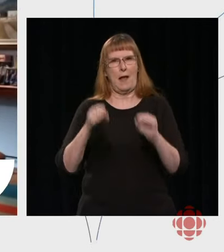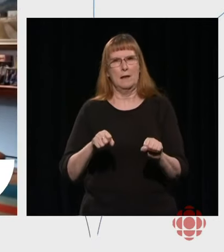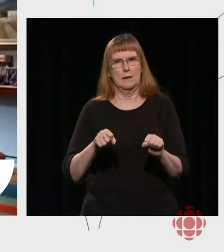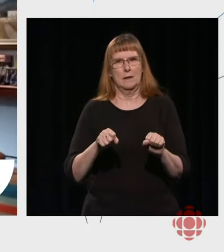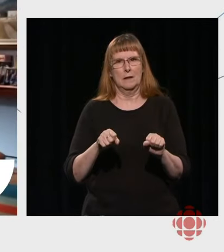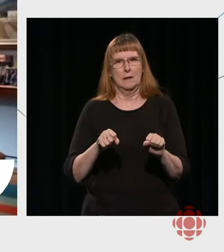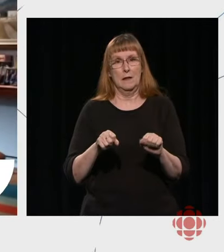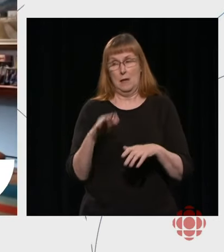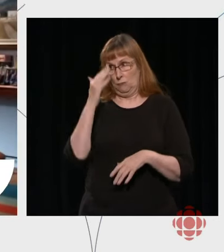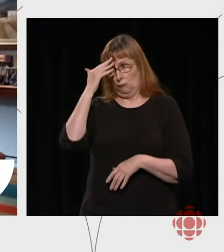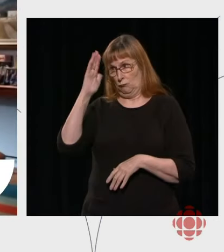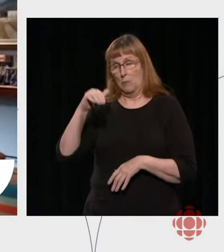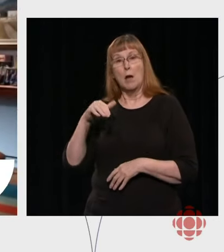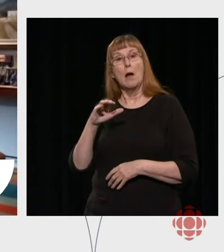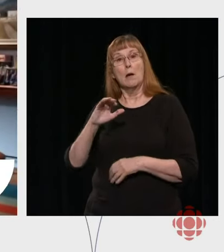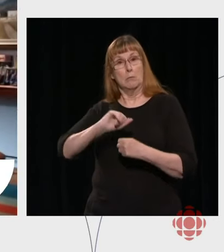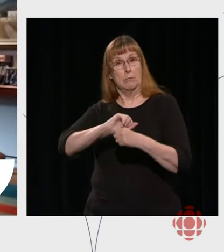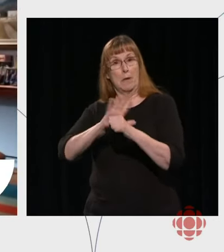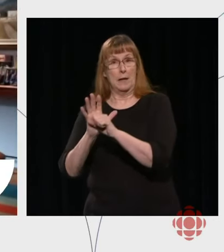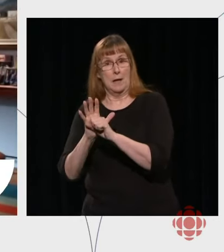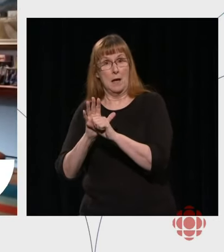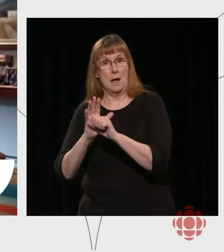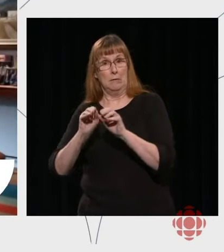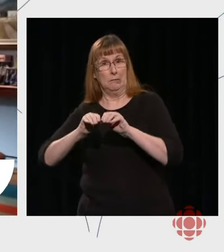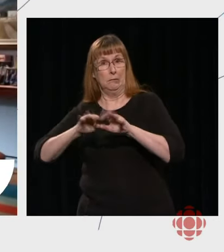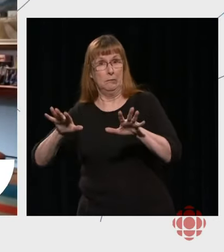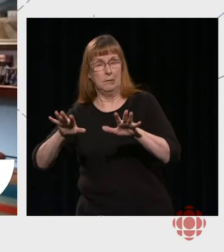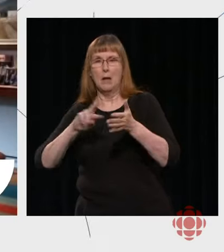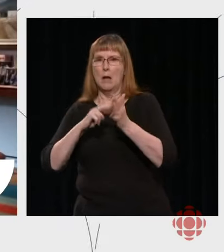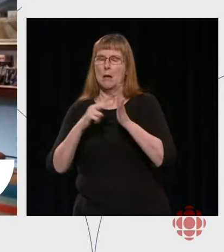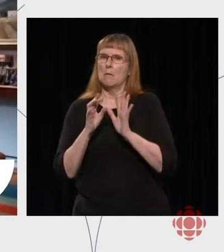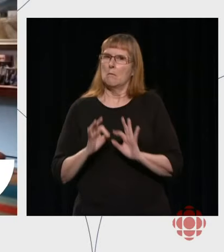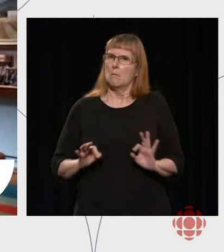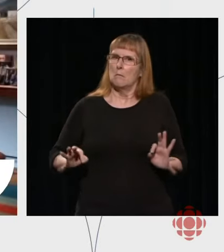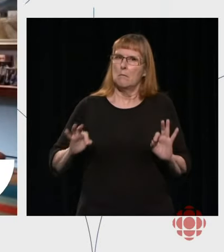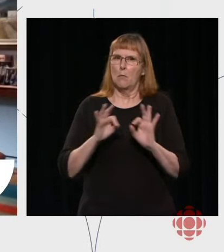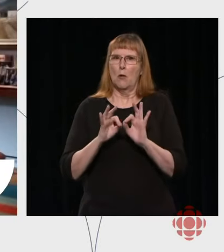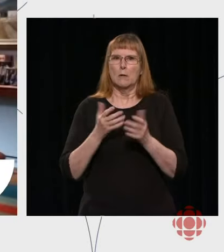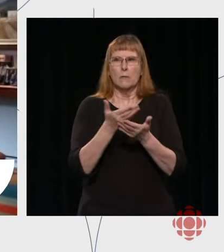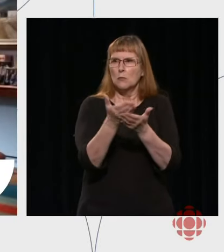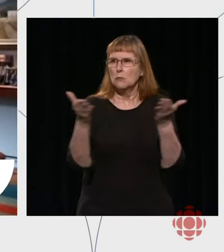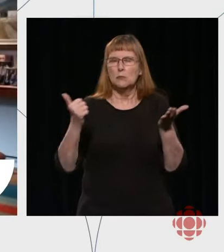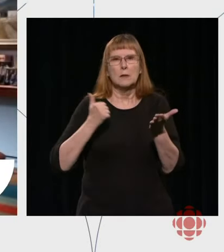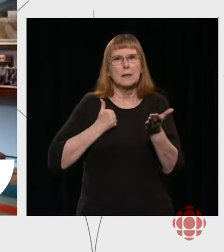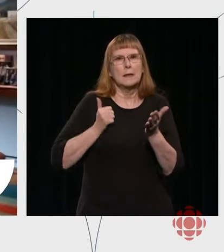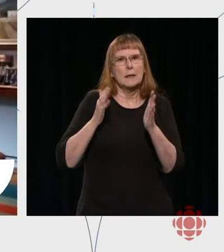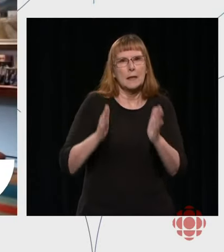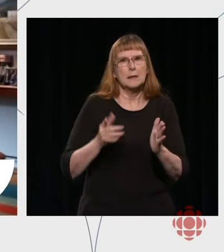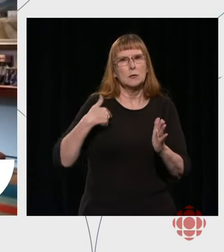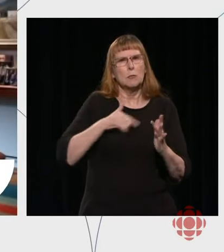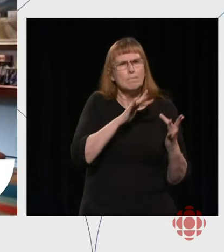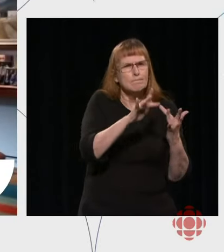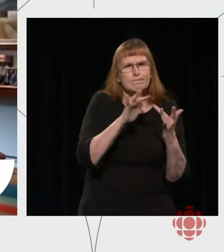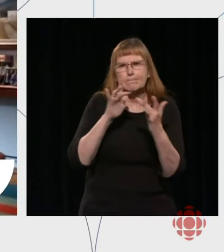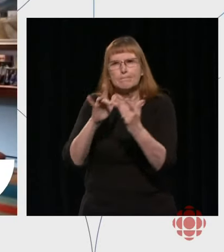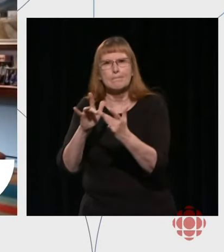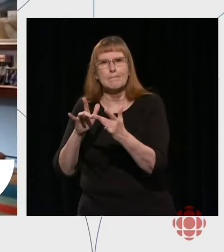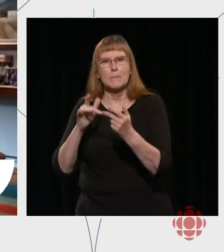clear how important it is that we reach Canadians on radio, on television, and digitally.